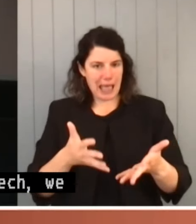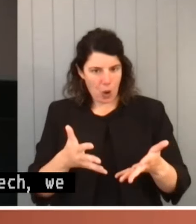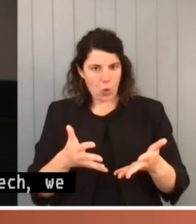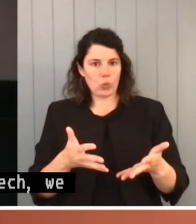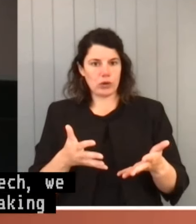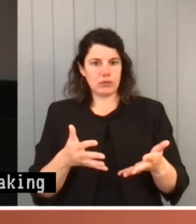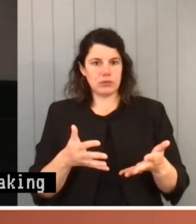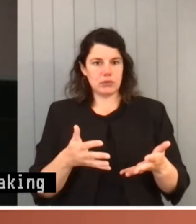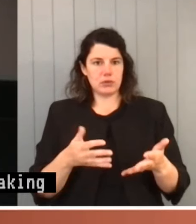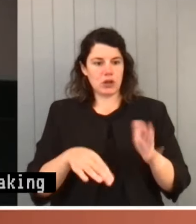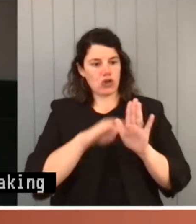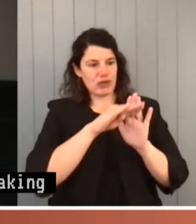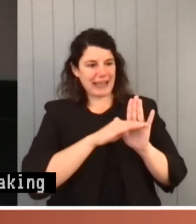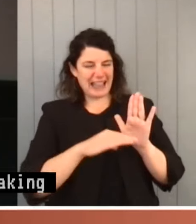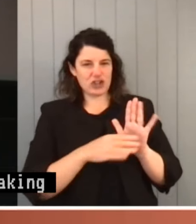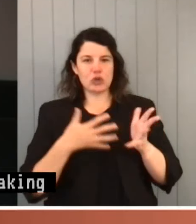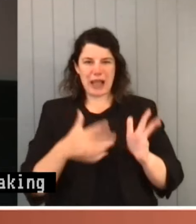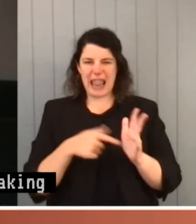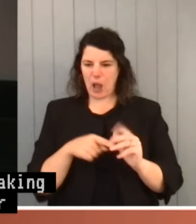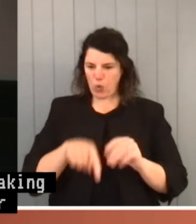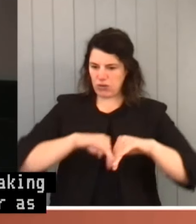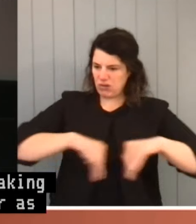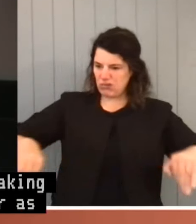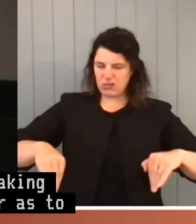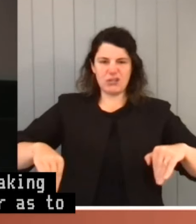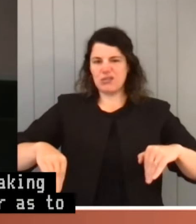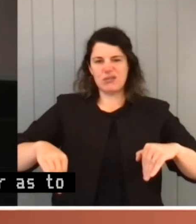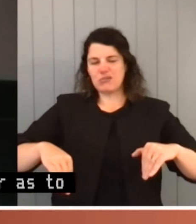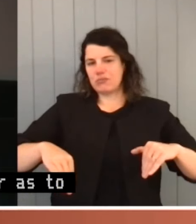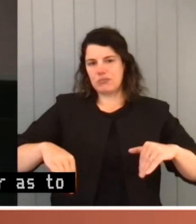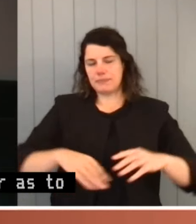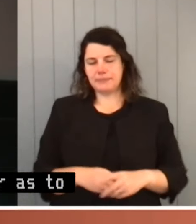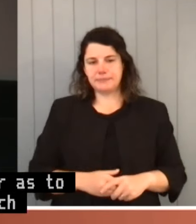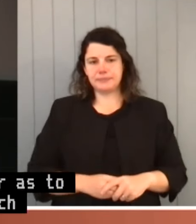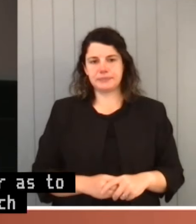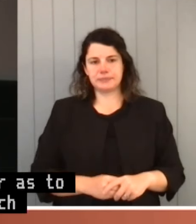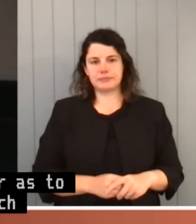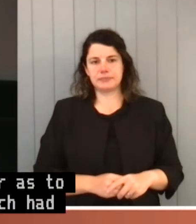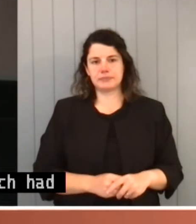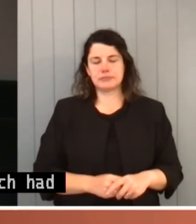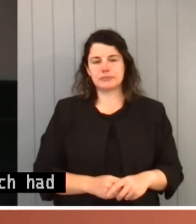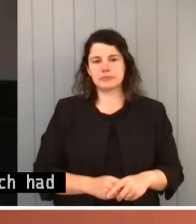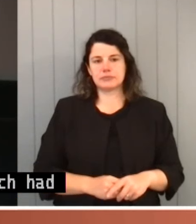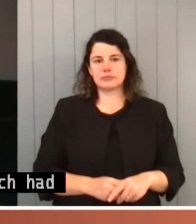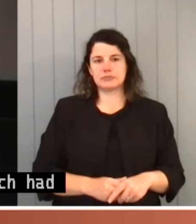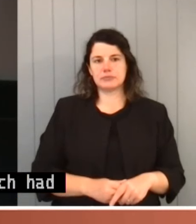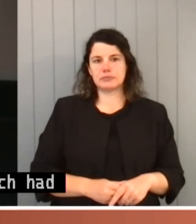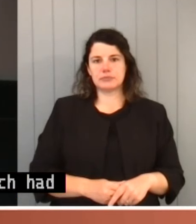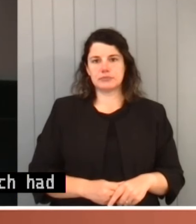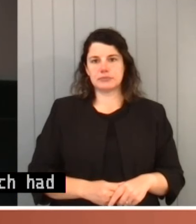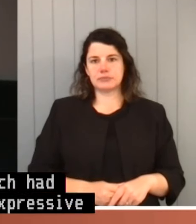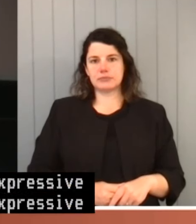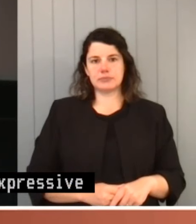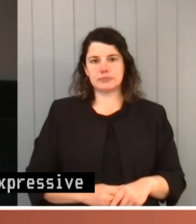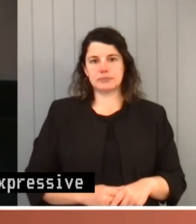regulation which had that potential impact on expressive conduct. So, I don't know how